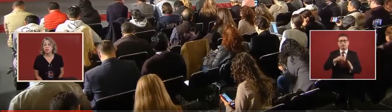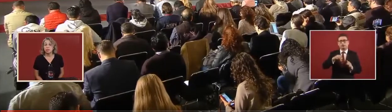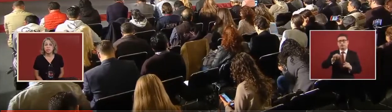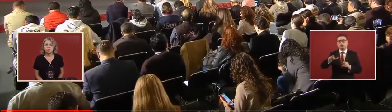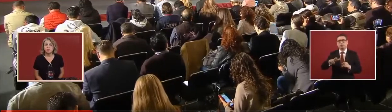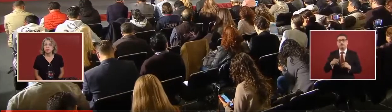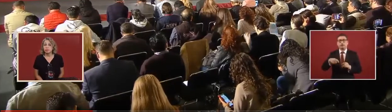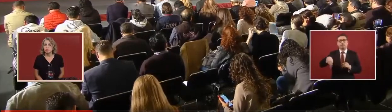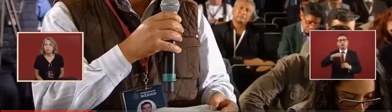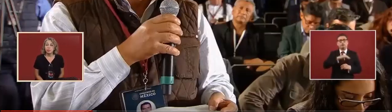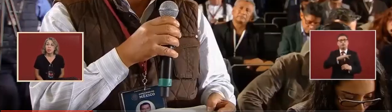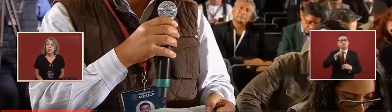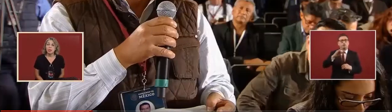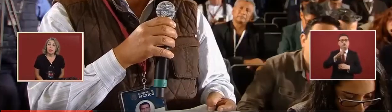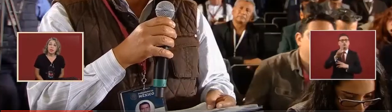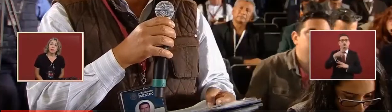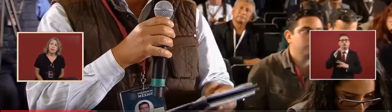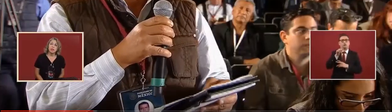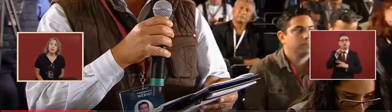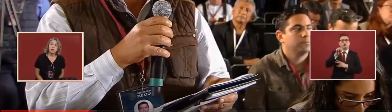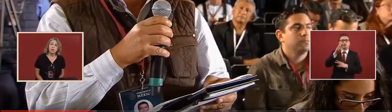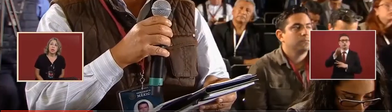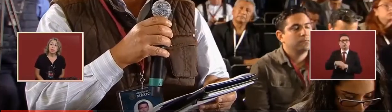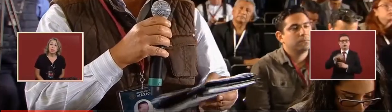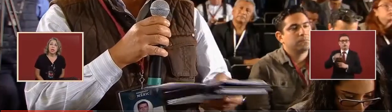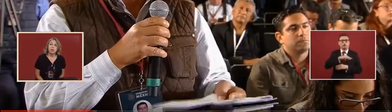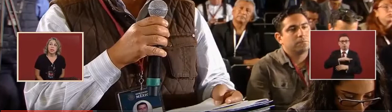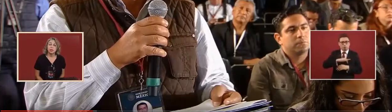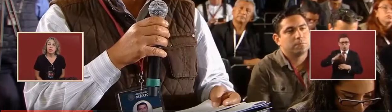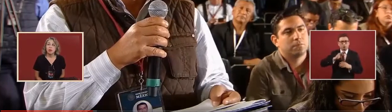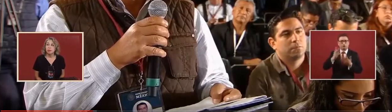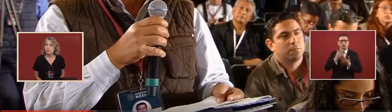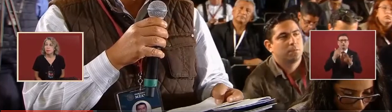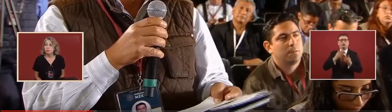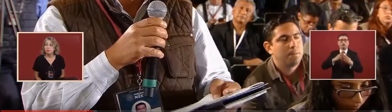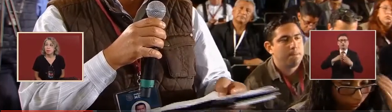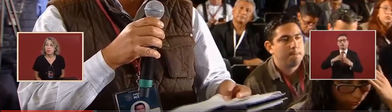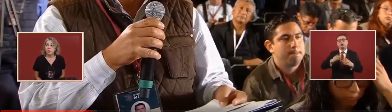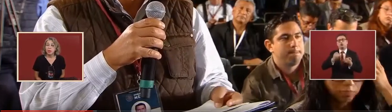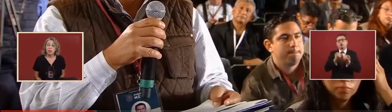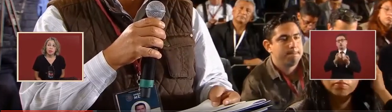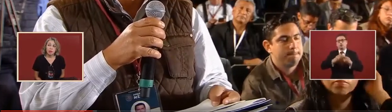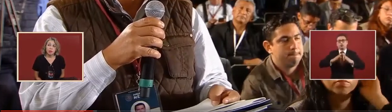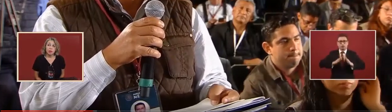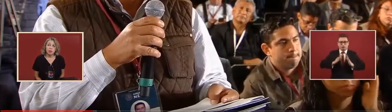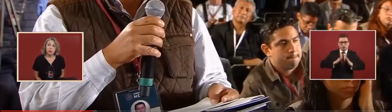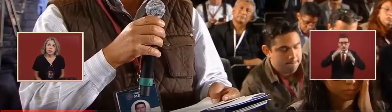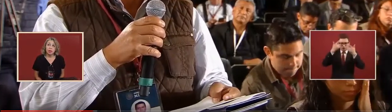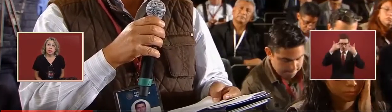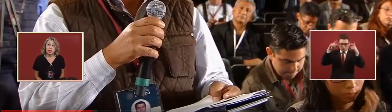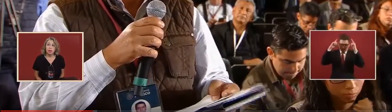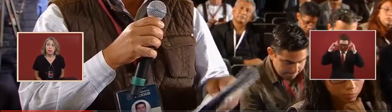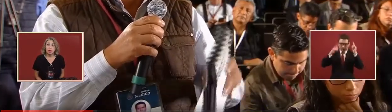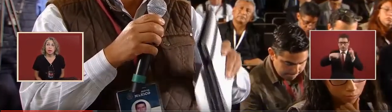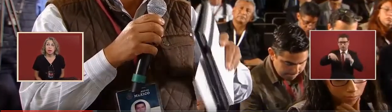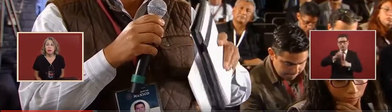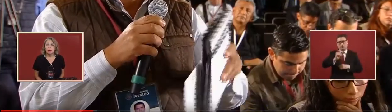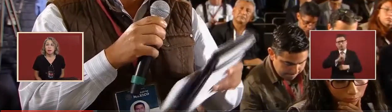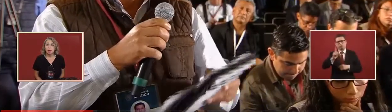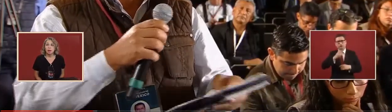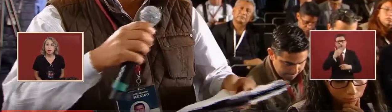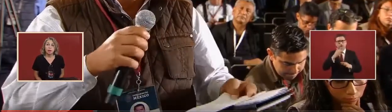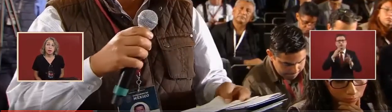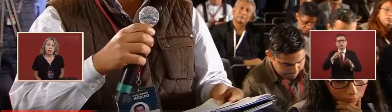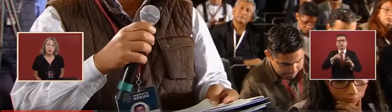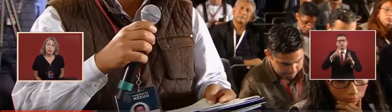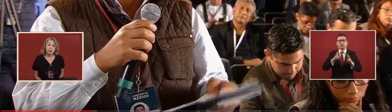Because they want to apply UNAM something to